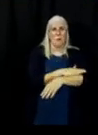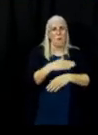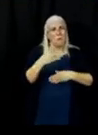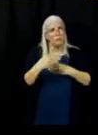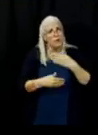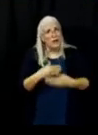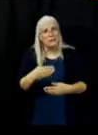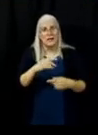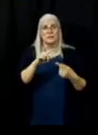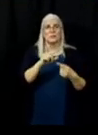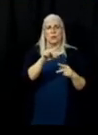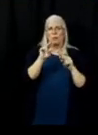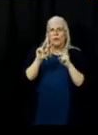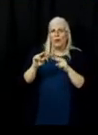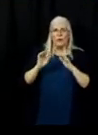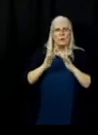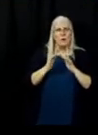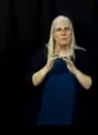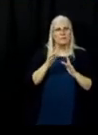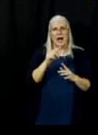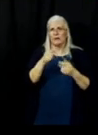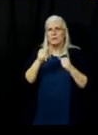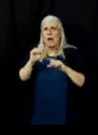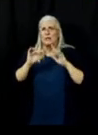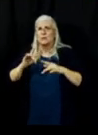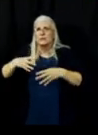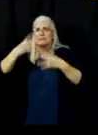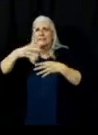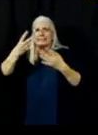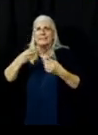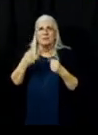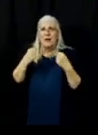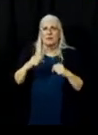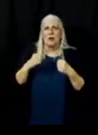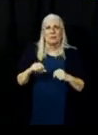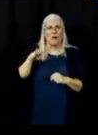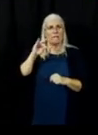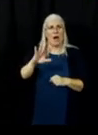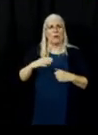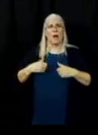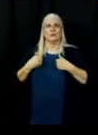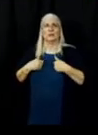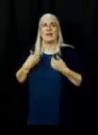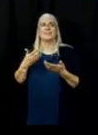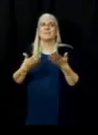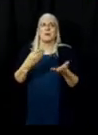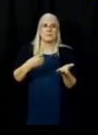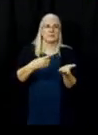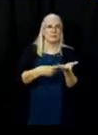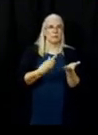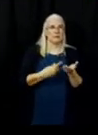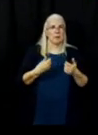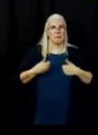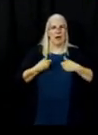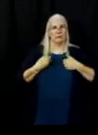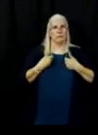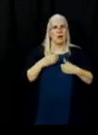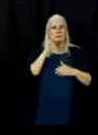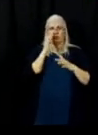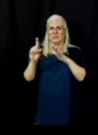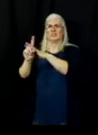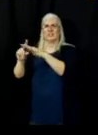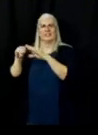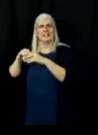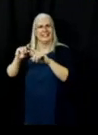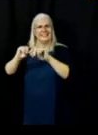if you're clicking or trying to find your address, sometimes the address may throw a different area. Please zoom into the area that